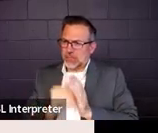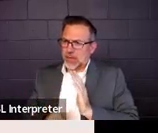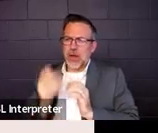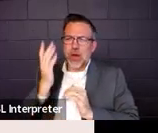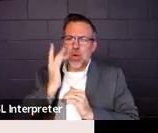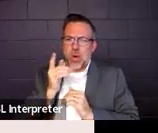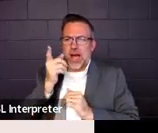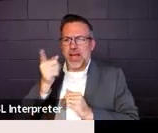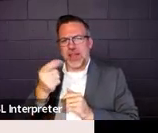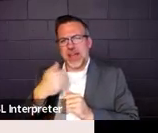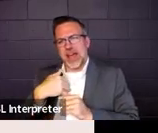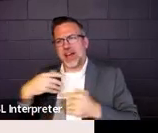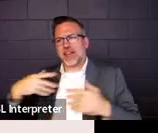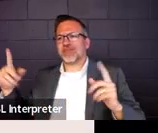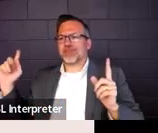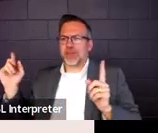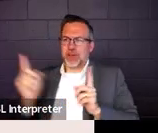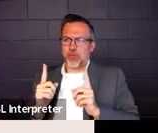abbreviated day.